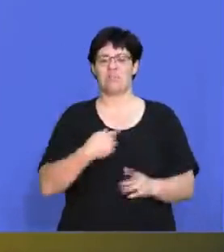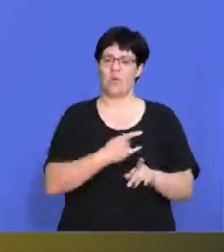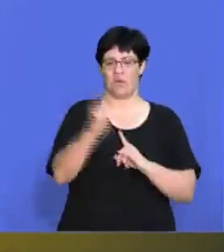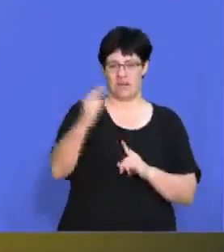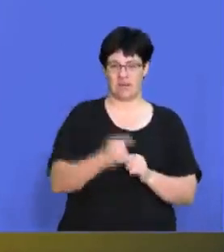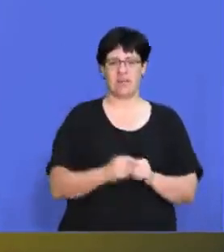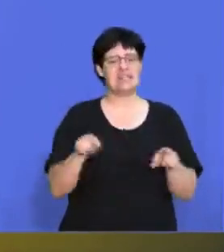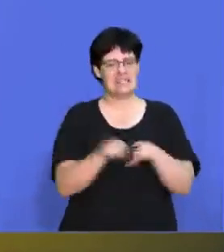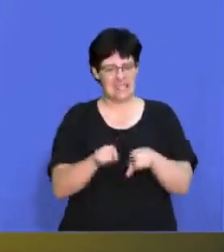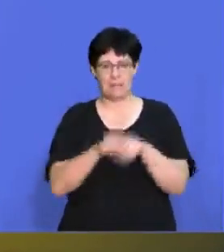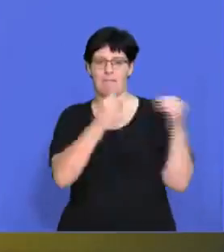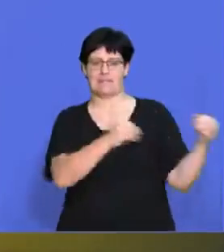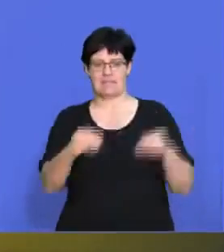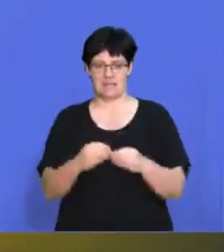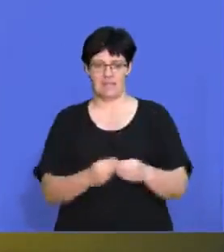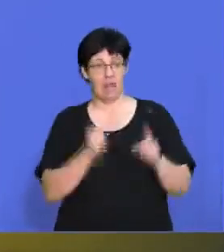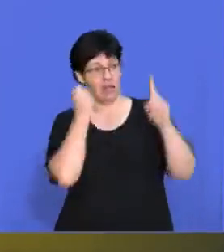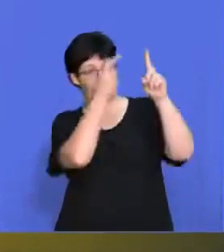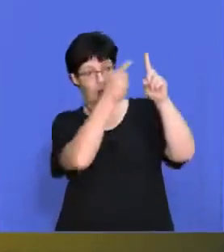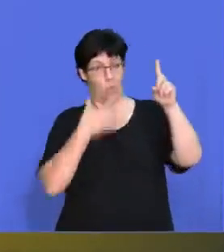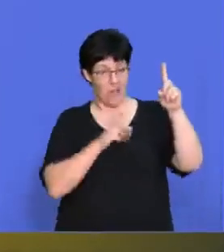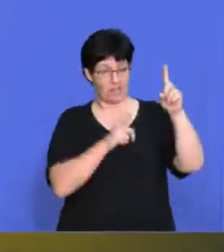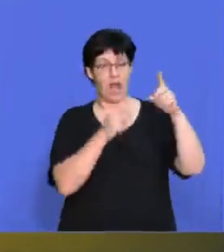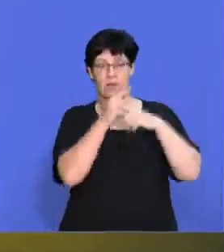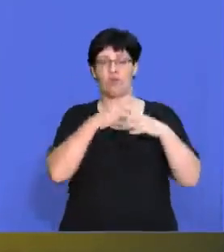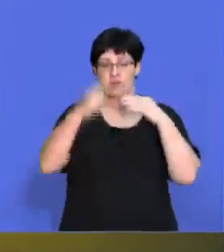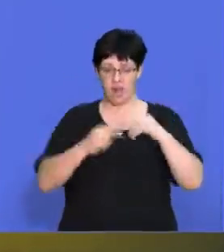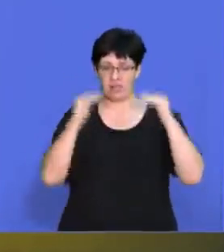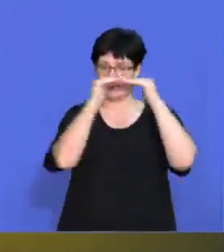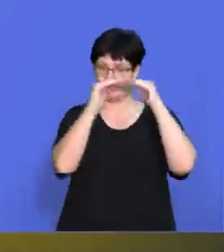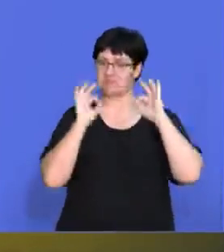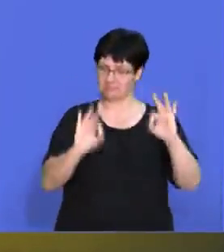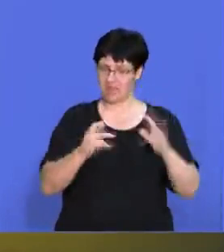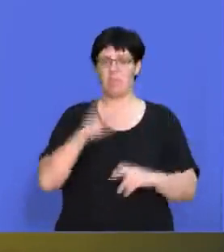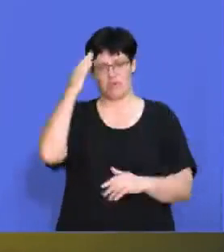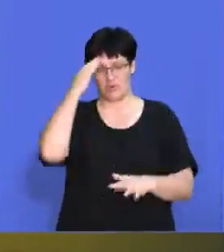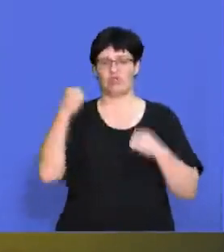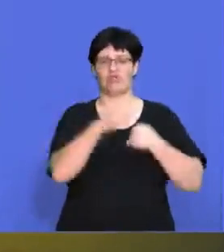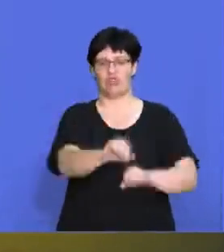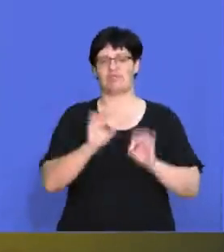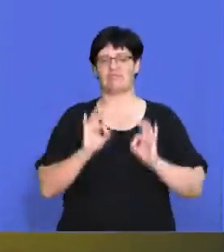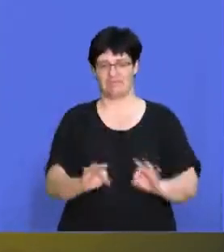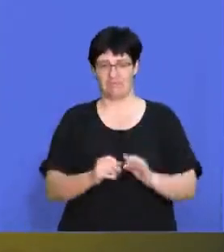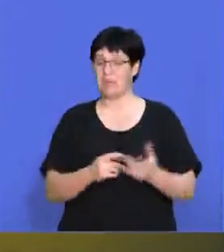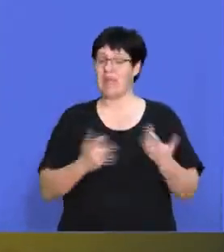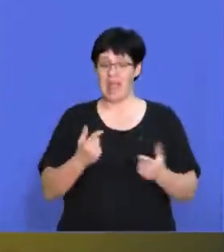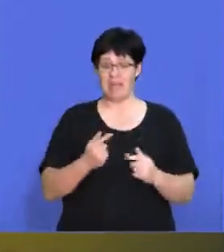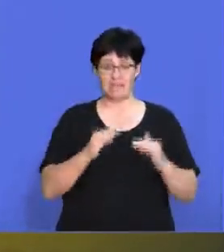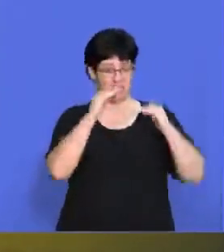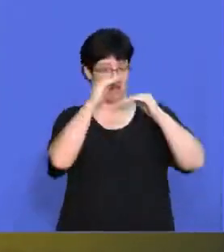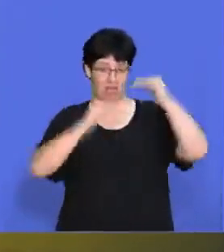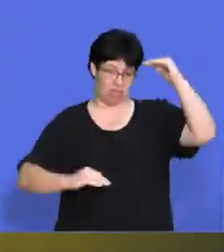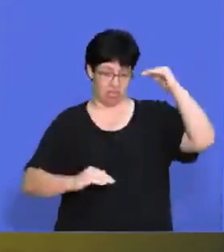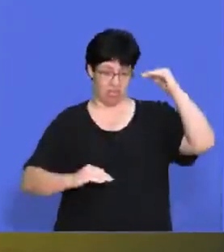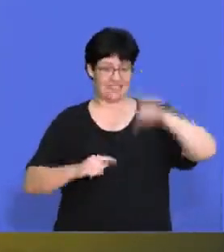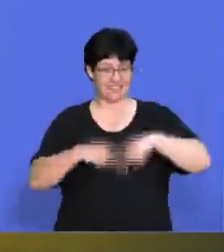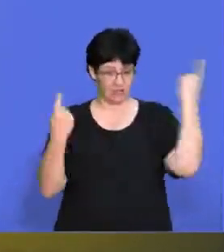you're winning there. It's the same thing for the business. If the results are what they expected, then they know that their strategy is correct. If there's a